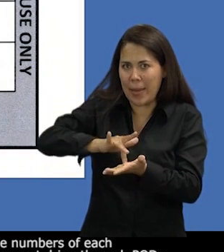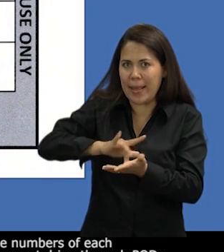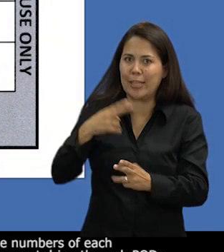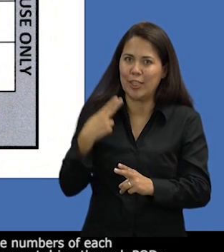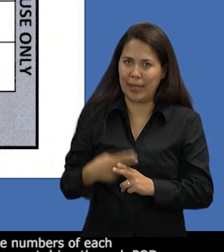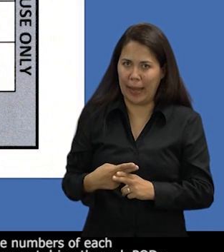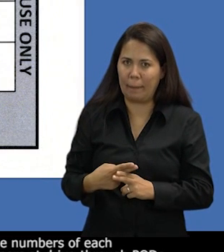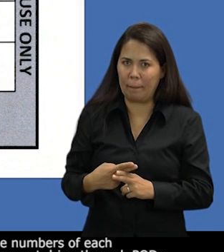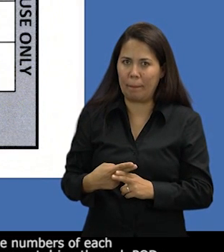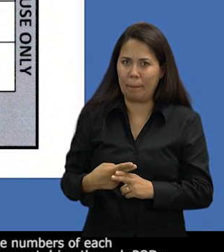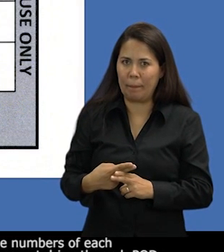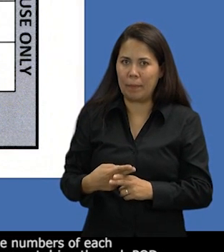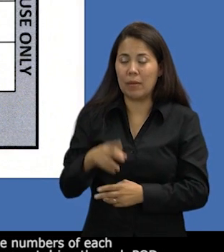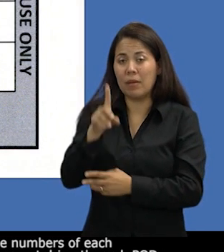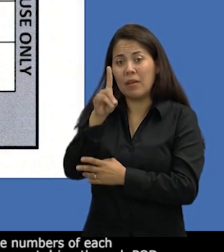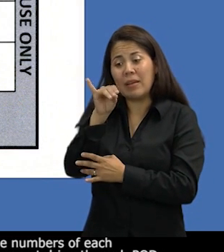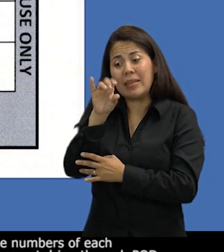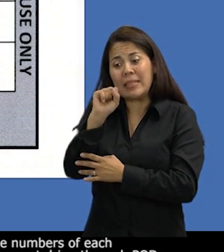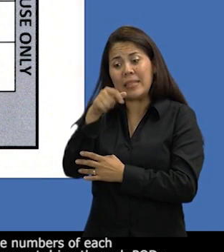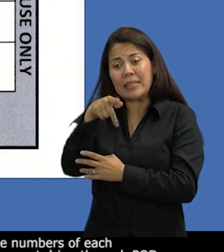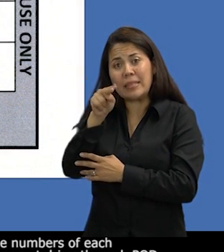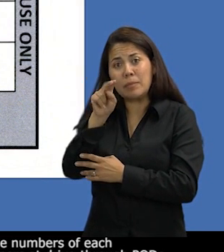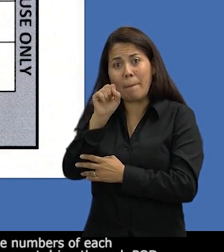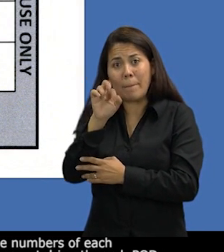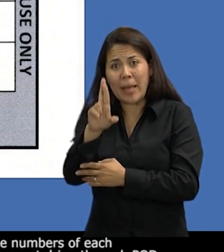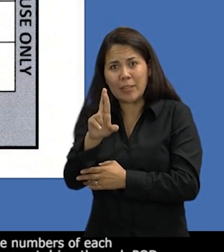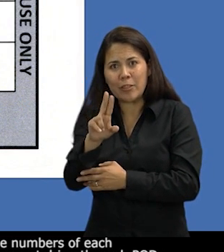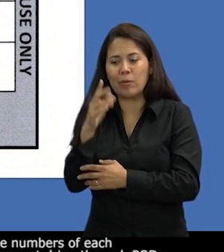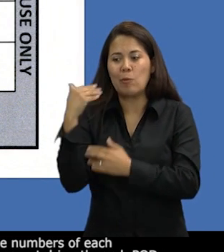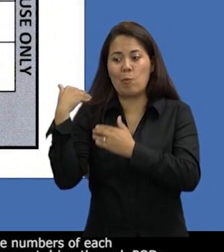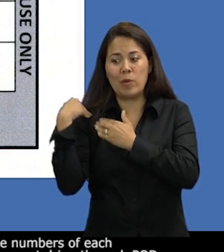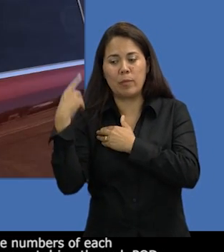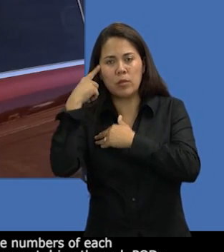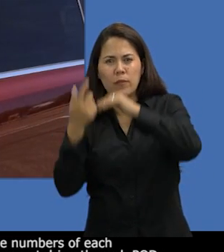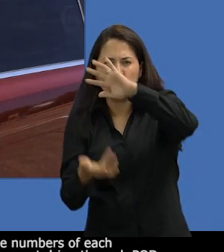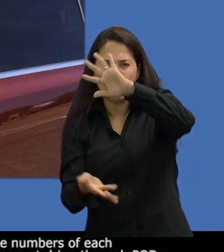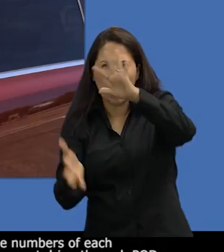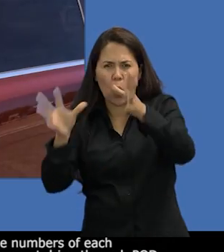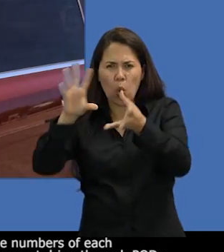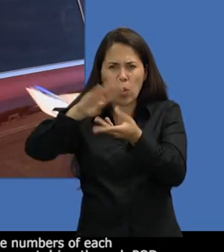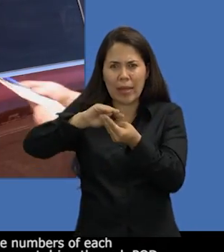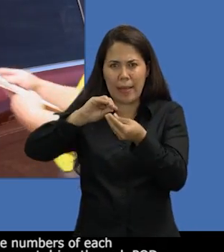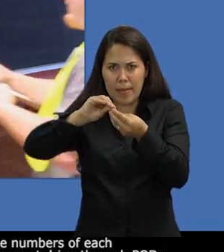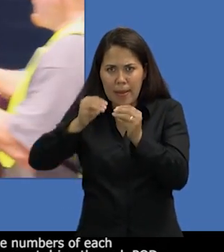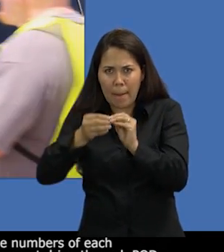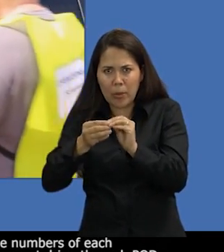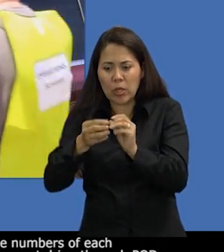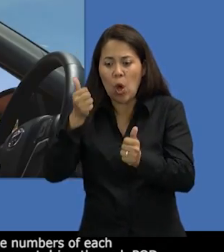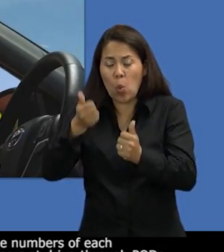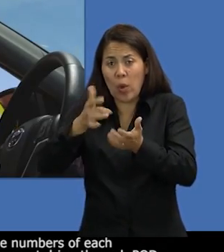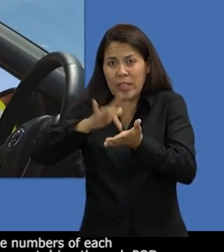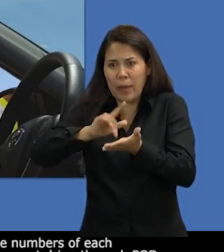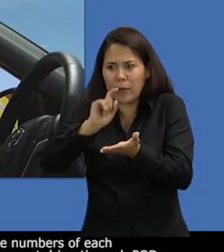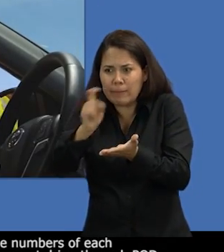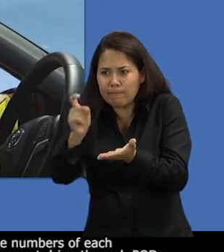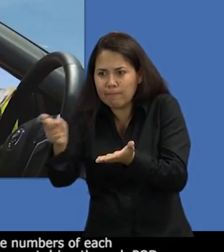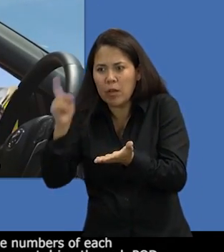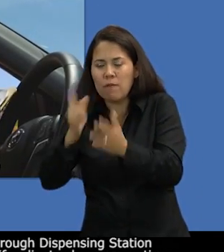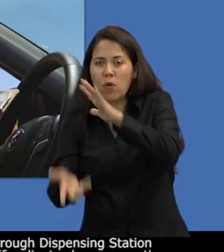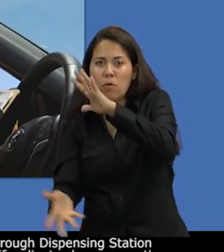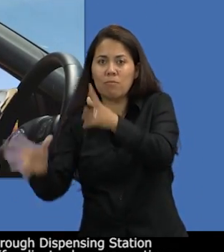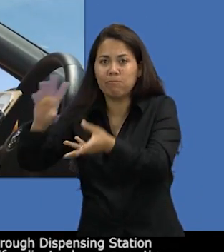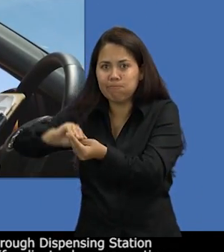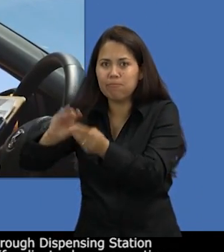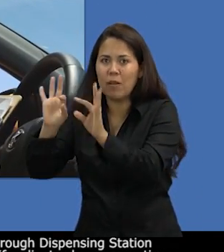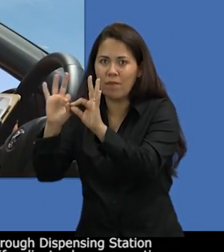numbers of each medication dispensed for the entire family. Screeners at drive-through pods will